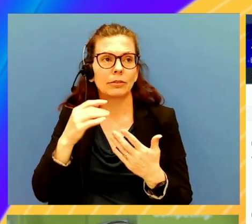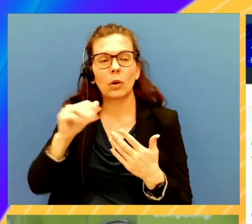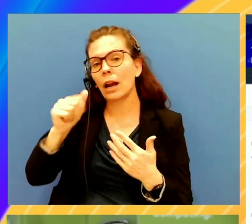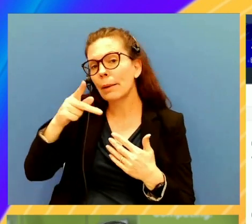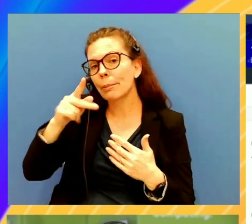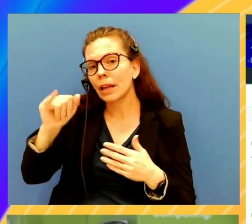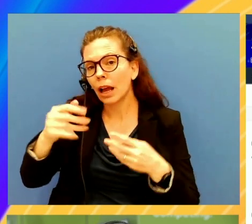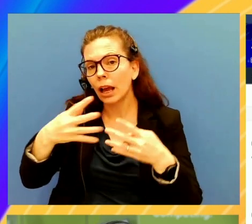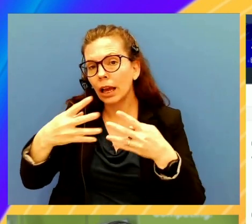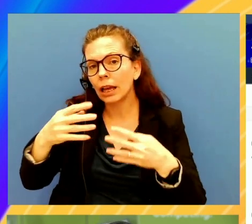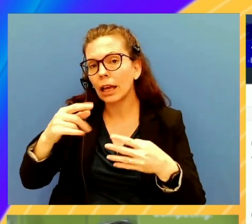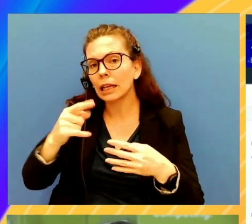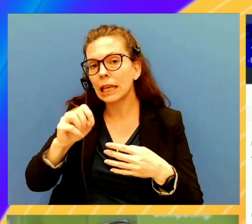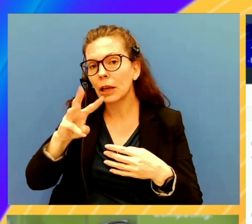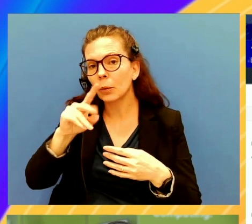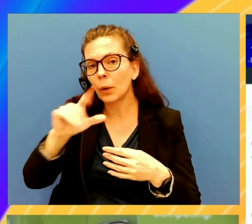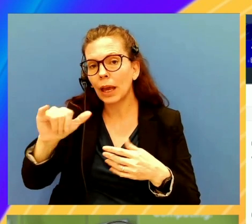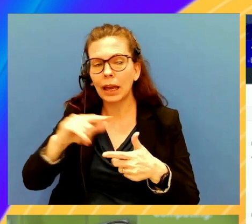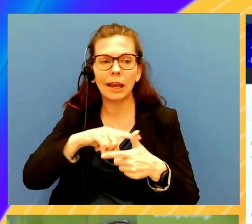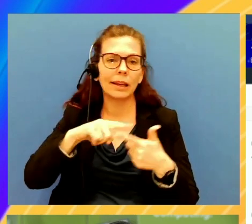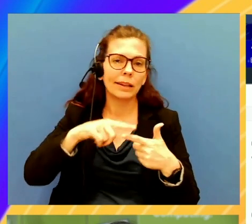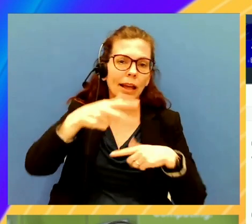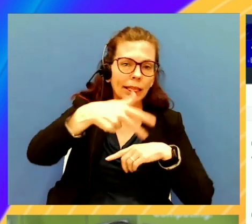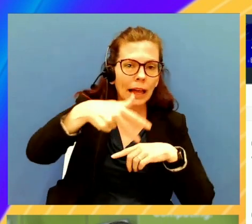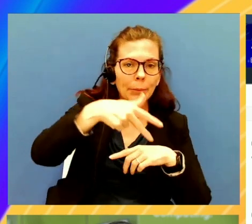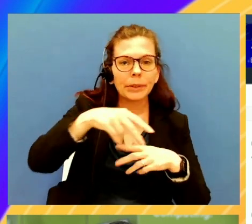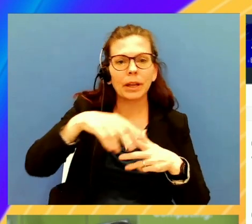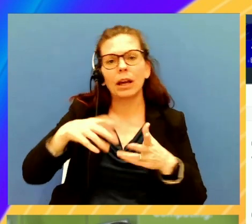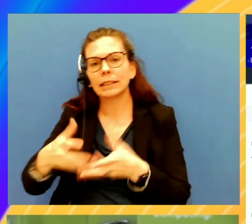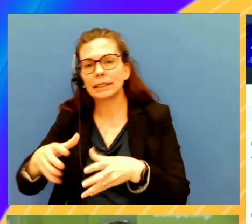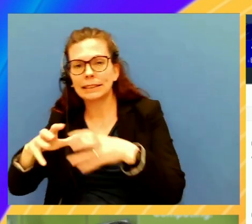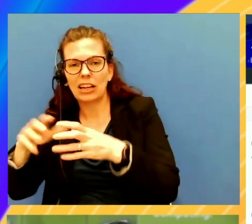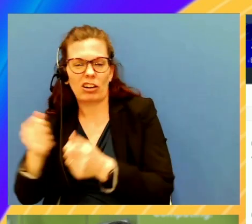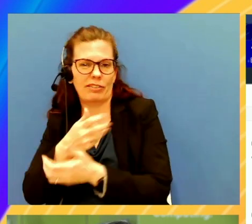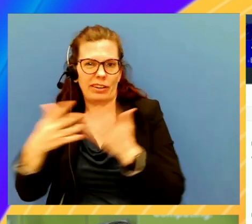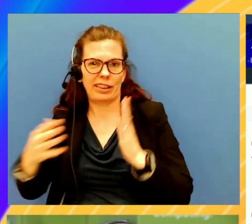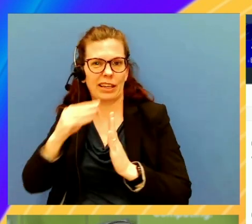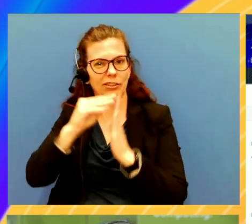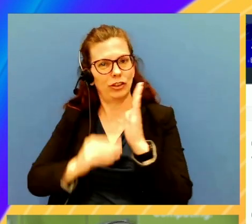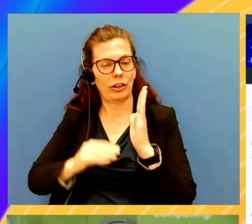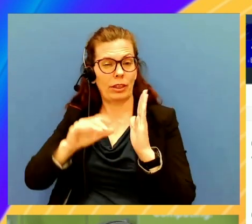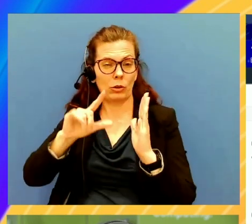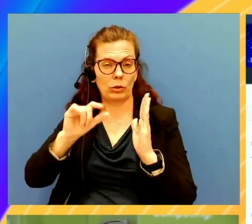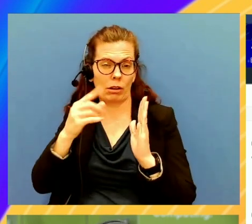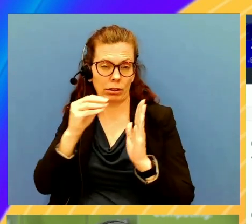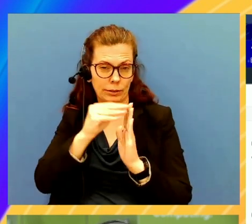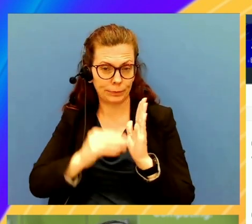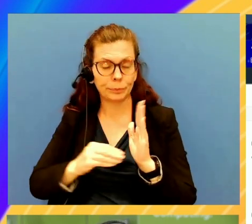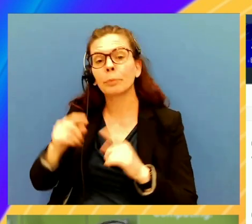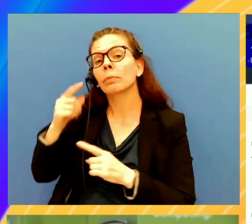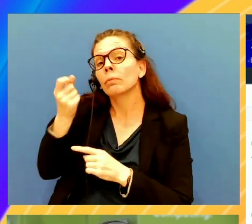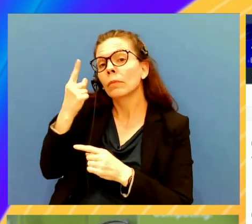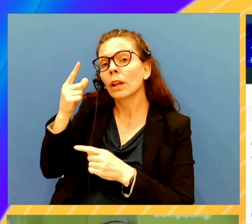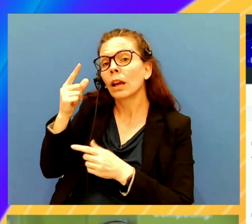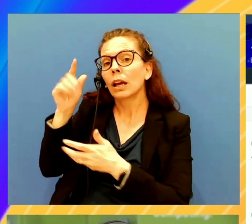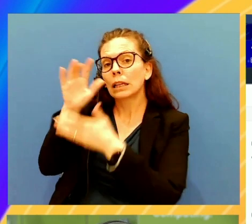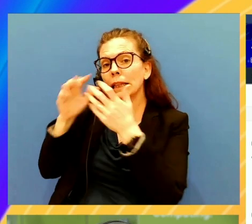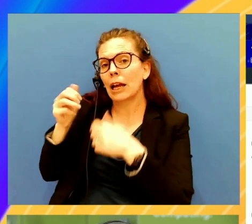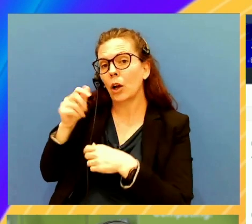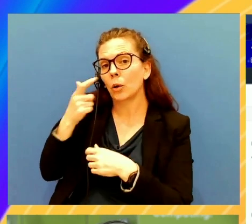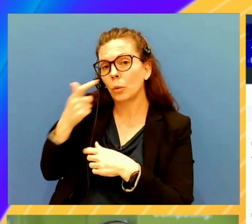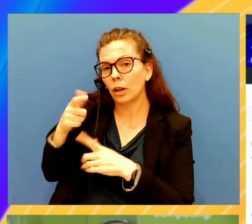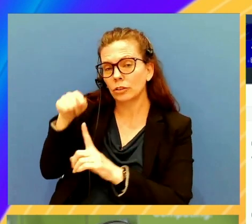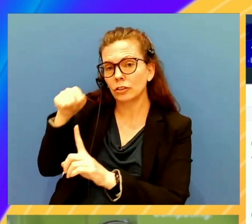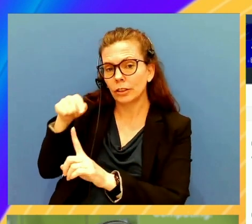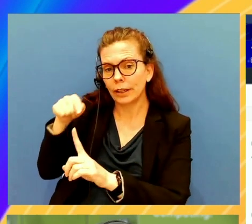Gateway, containers, Lambda, like, everything under logs, under CloudWatch logs. So CloudWatch is a native tool for collecting